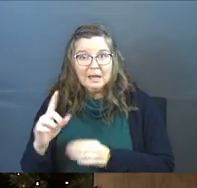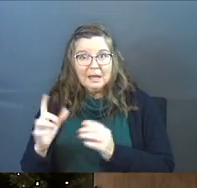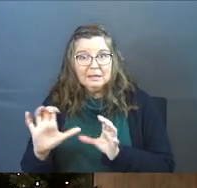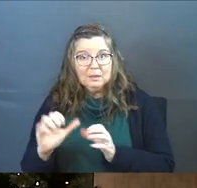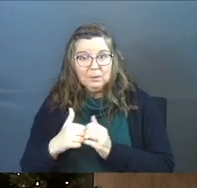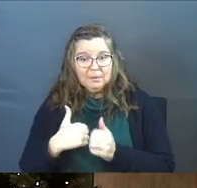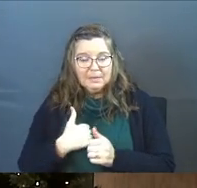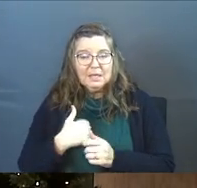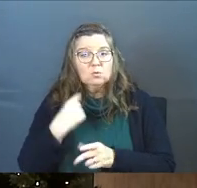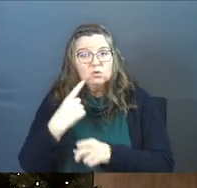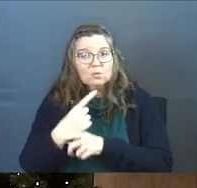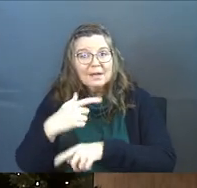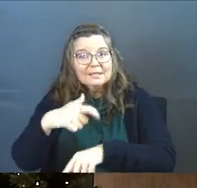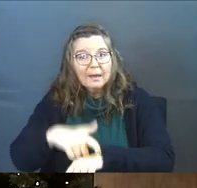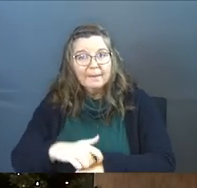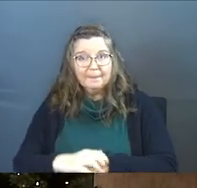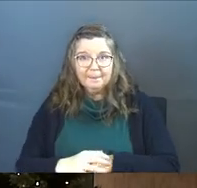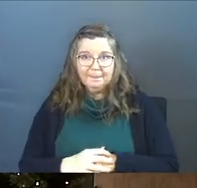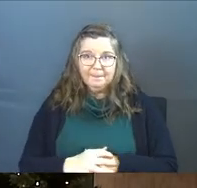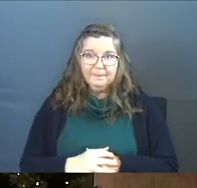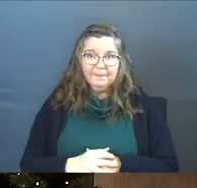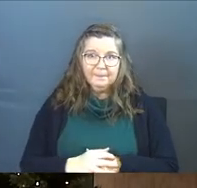did with me. It was the right time.